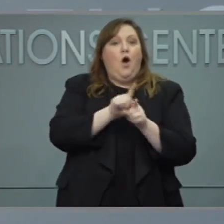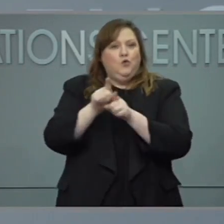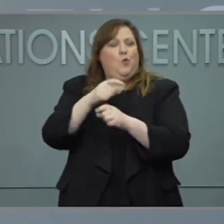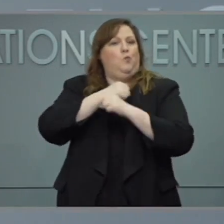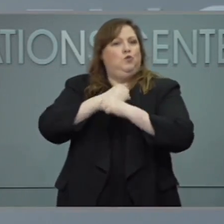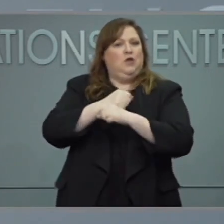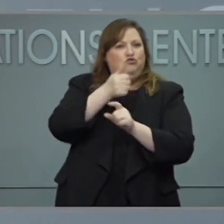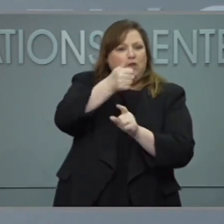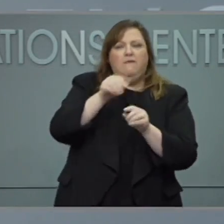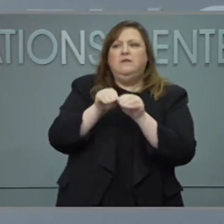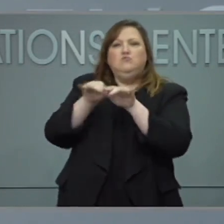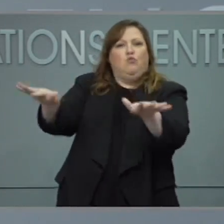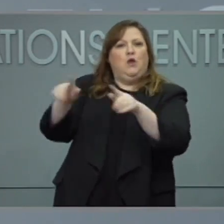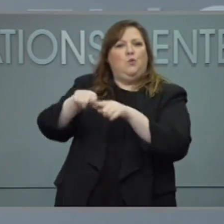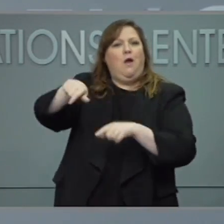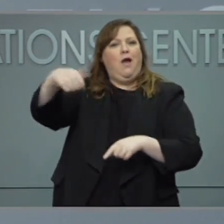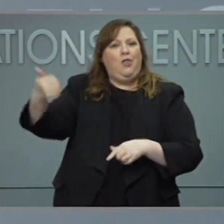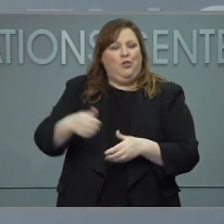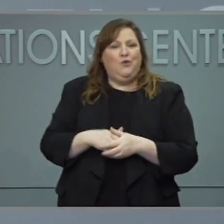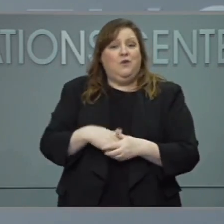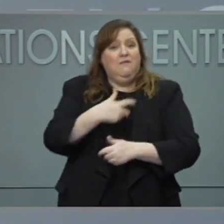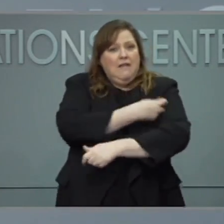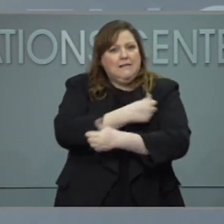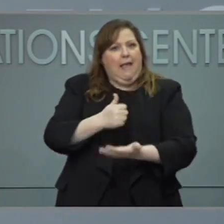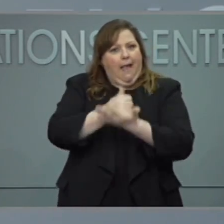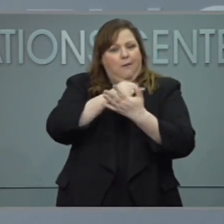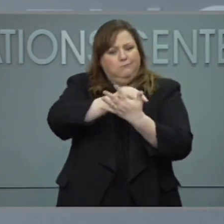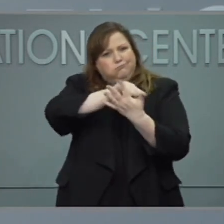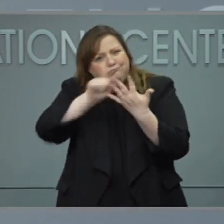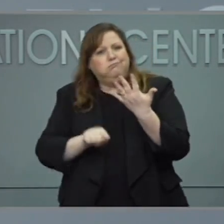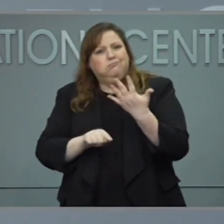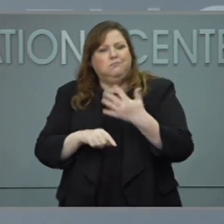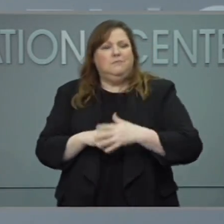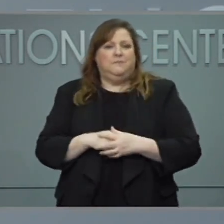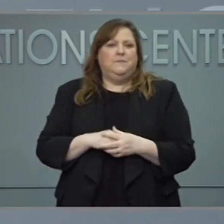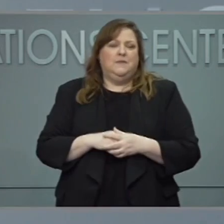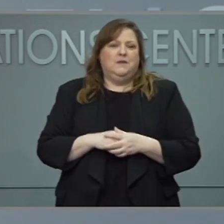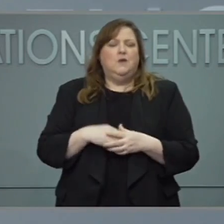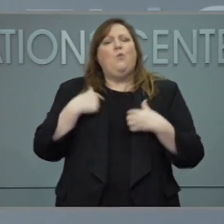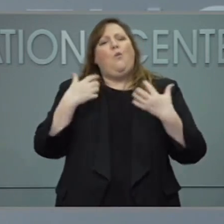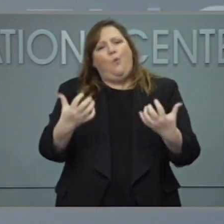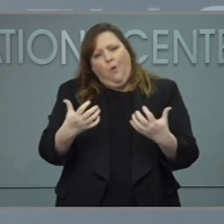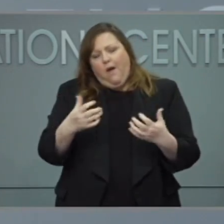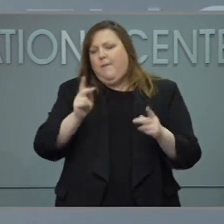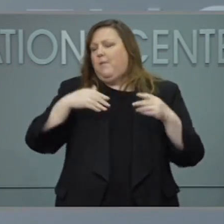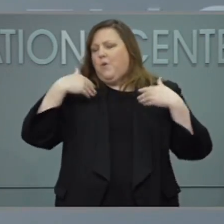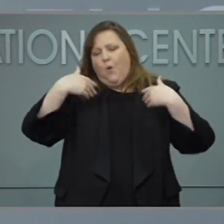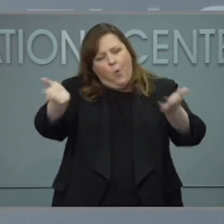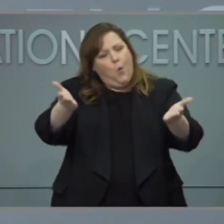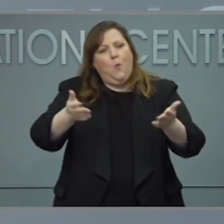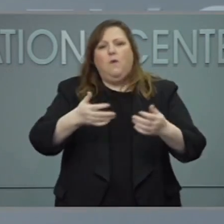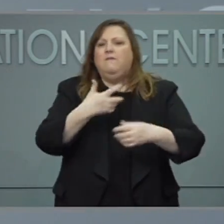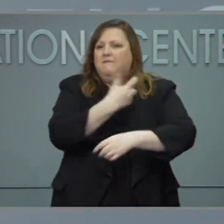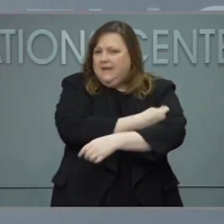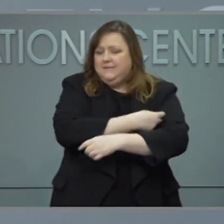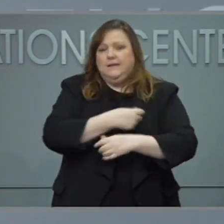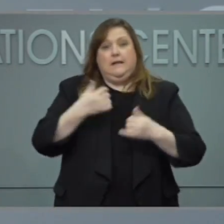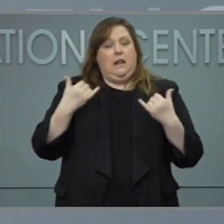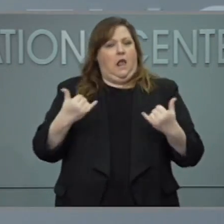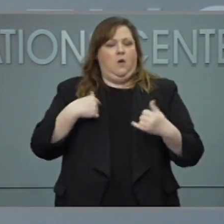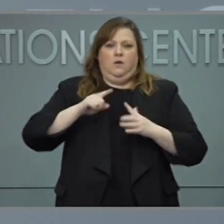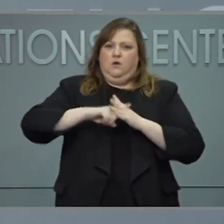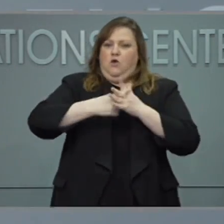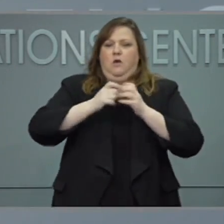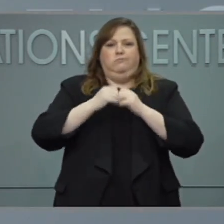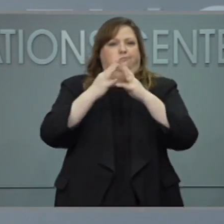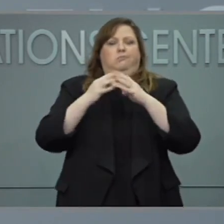spreading COVID to others if you get vaccinated. So we very much want folks to go out and get vaccinated. We are currently running a campaign around